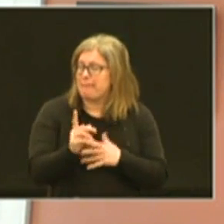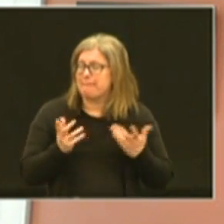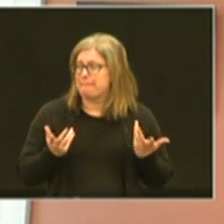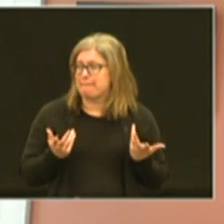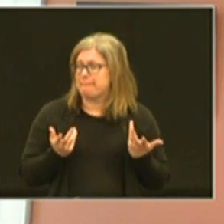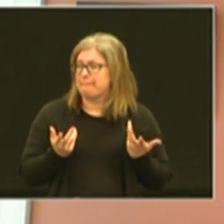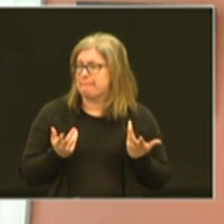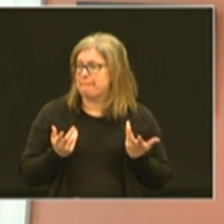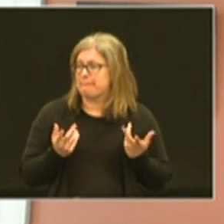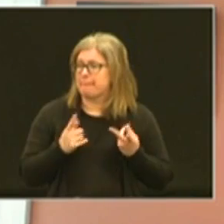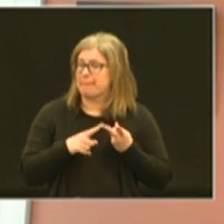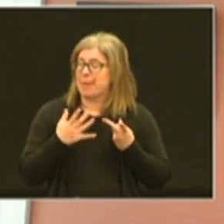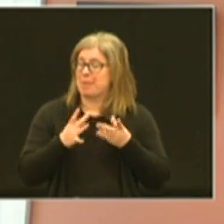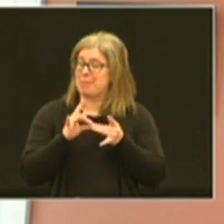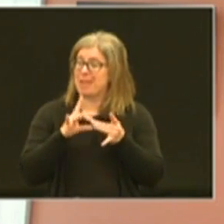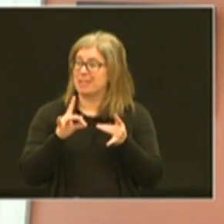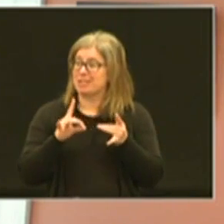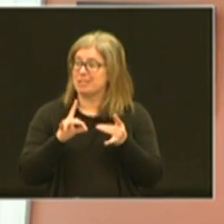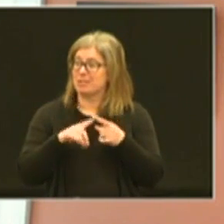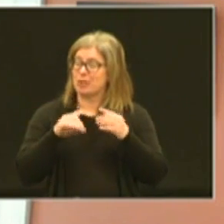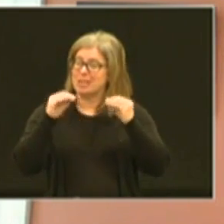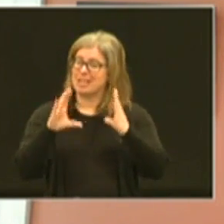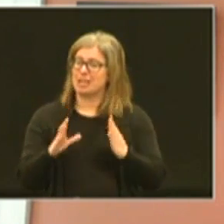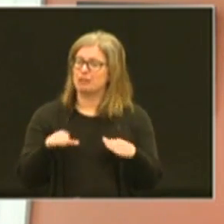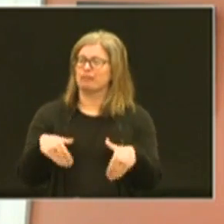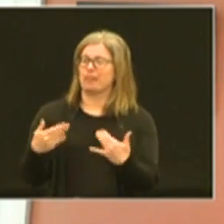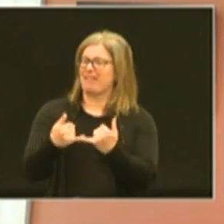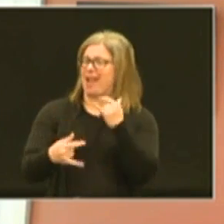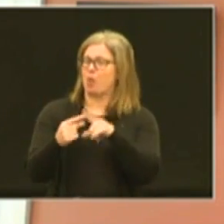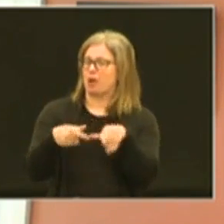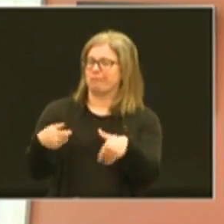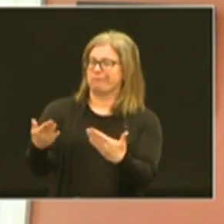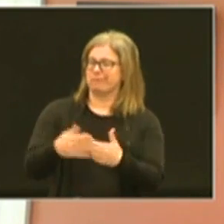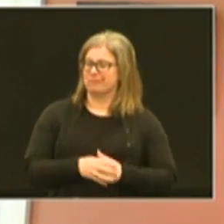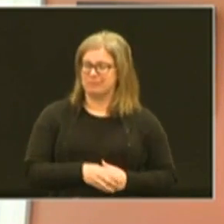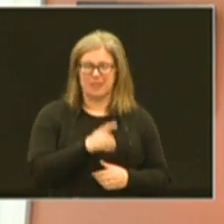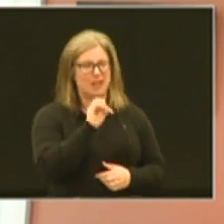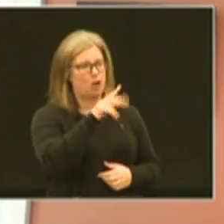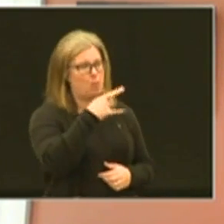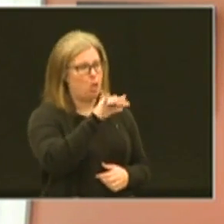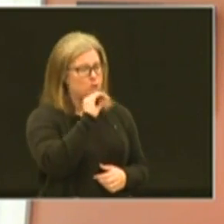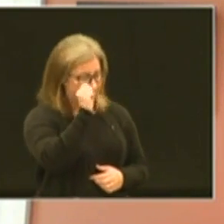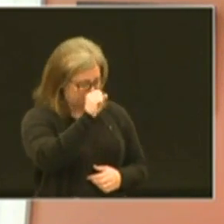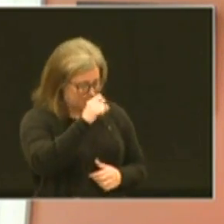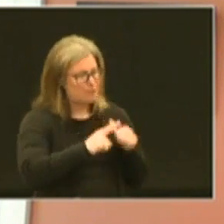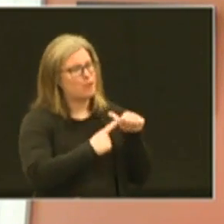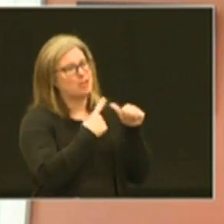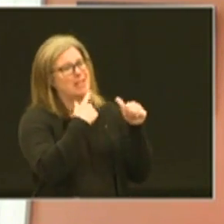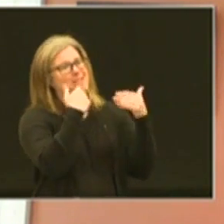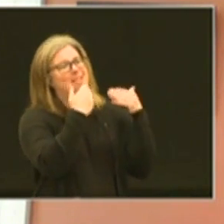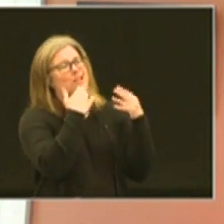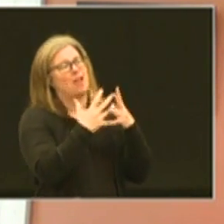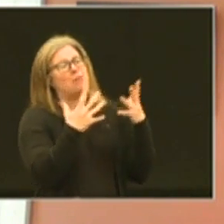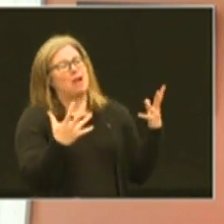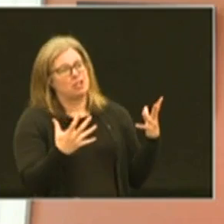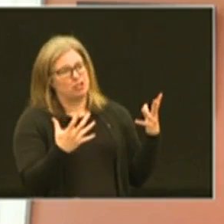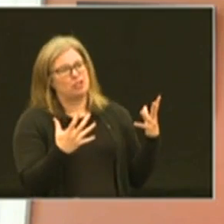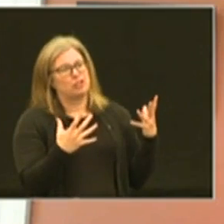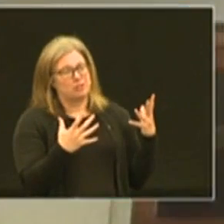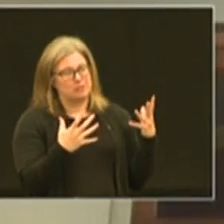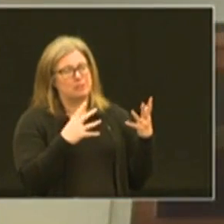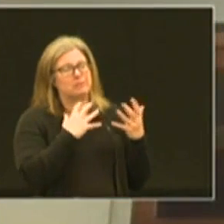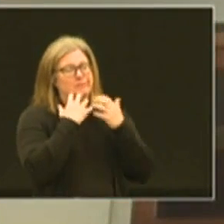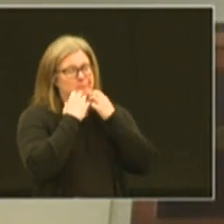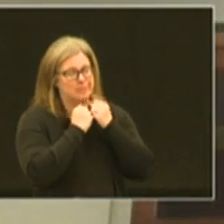and also maybe a message for educators i'm giving you the final word here yeah so first of all i want say thank you very much mayor that